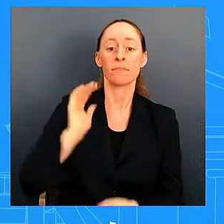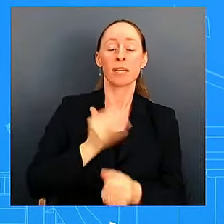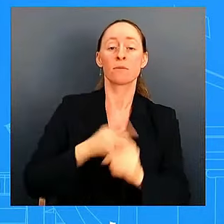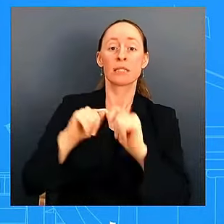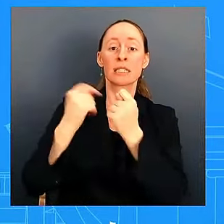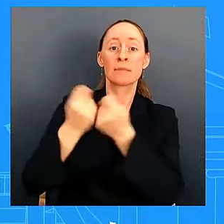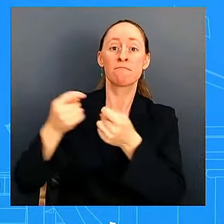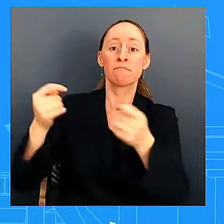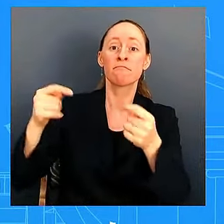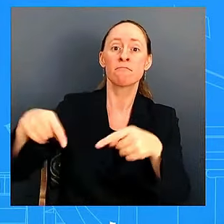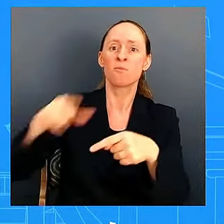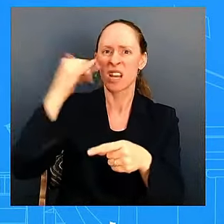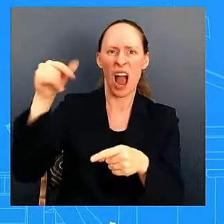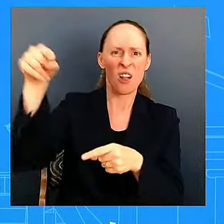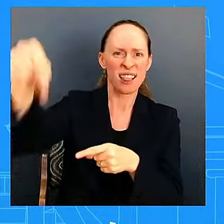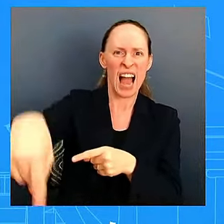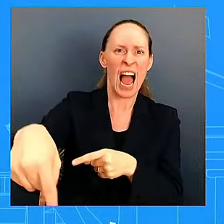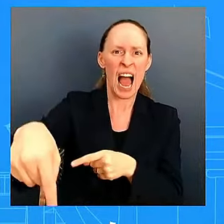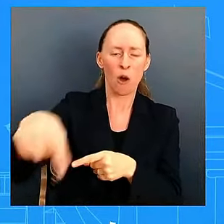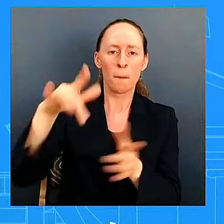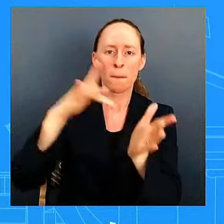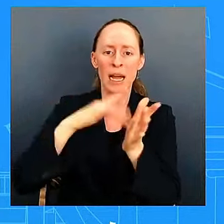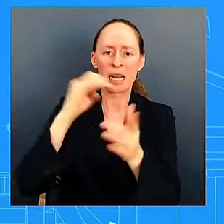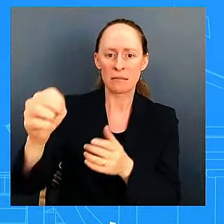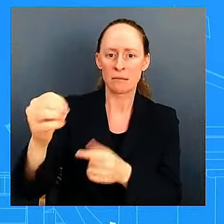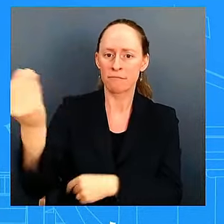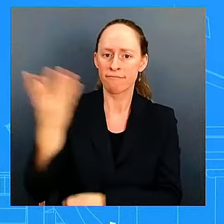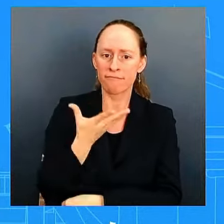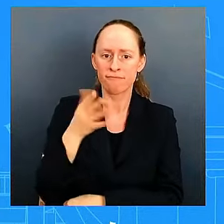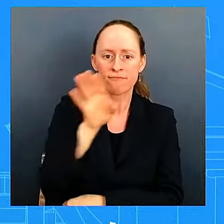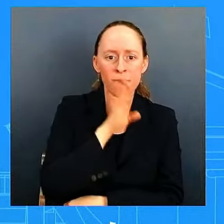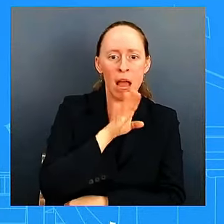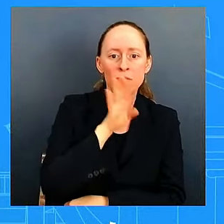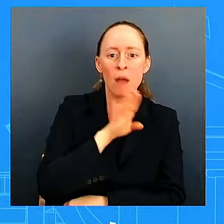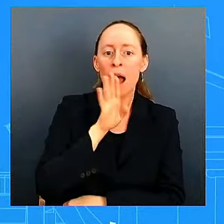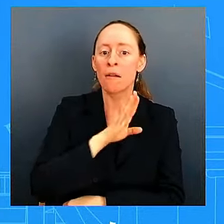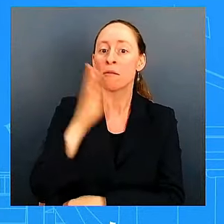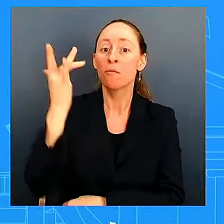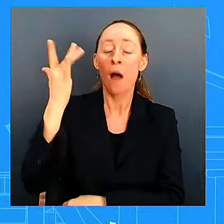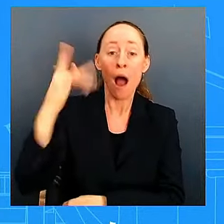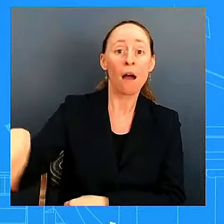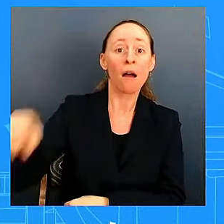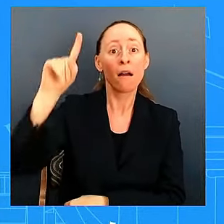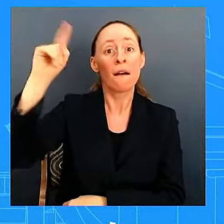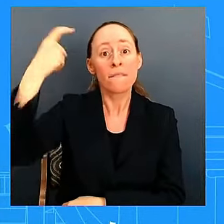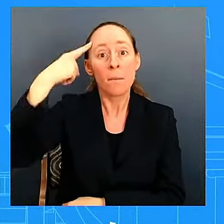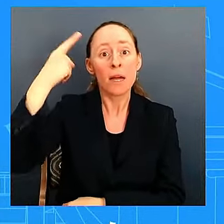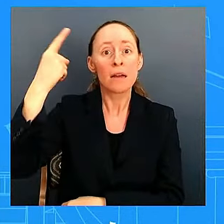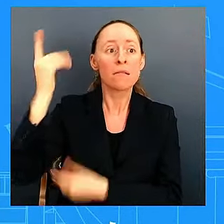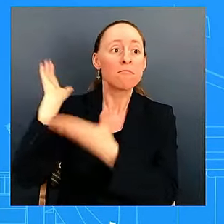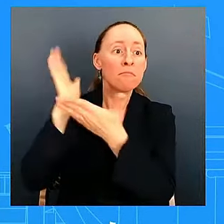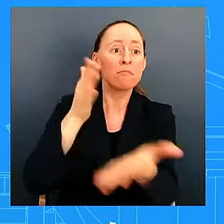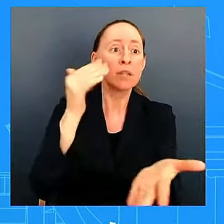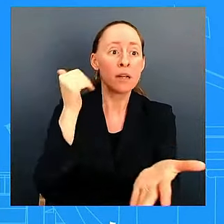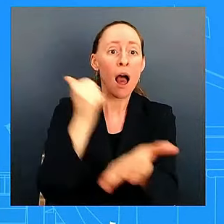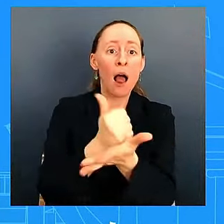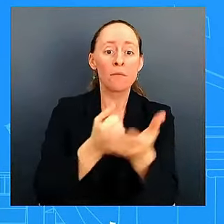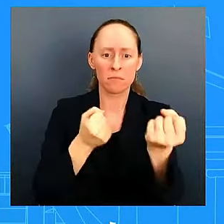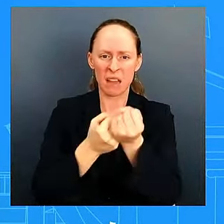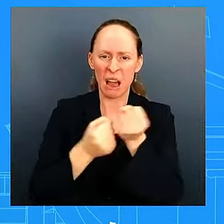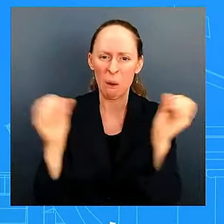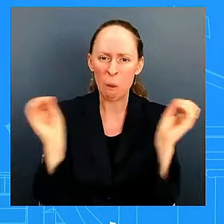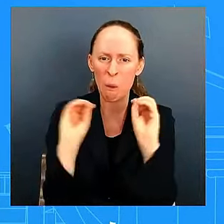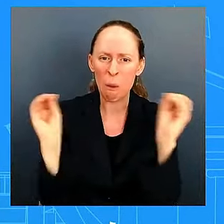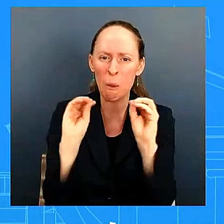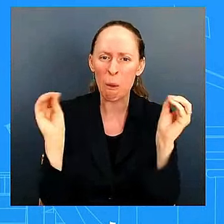distributed and some of them haven't seen the federal government there for days what would you say to those folks well i will say is uh certainly our hearts go out